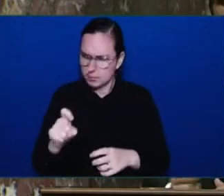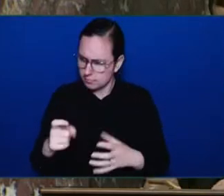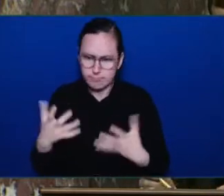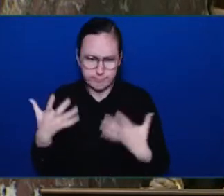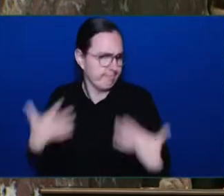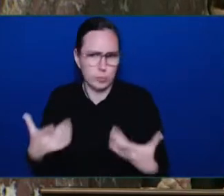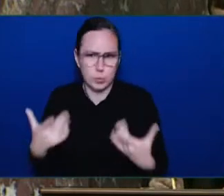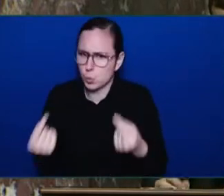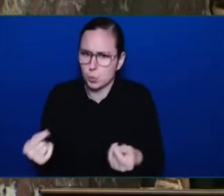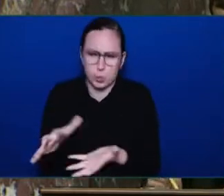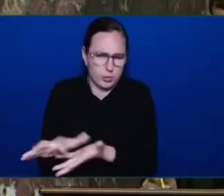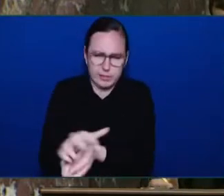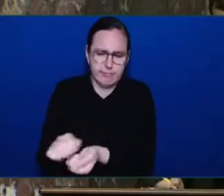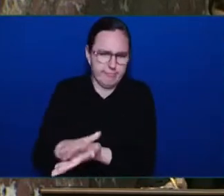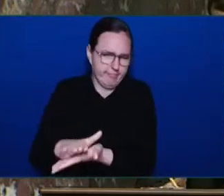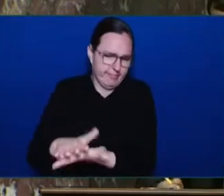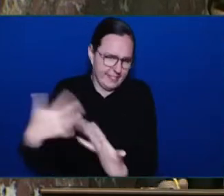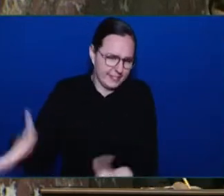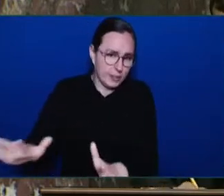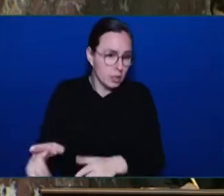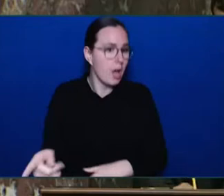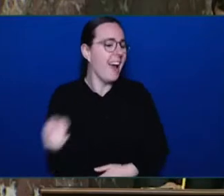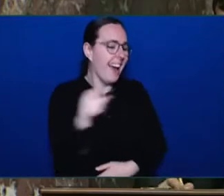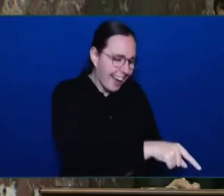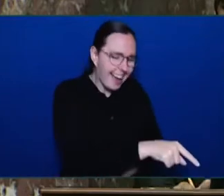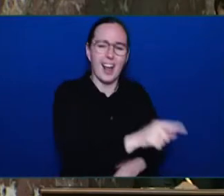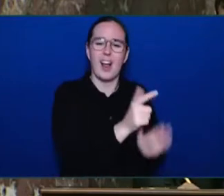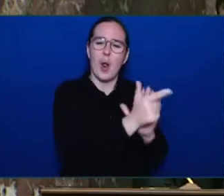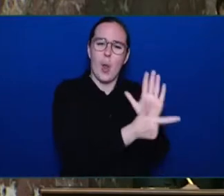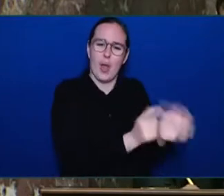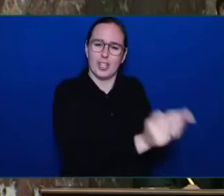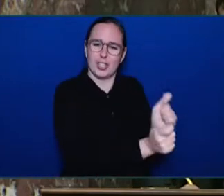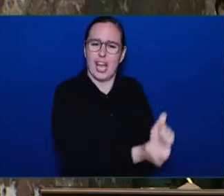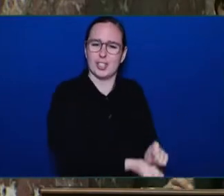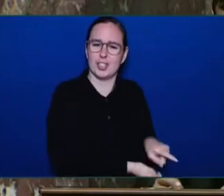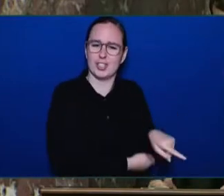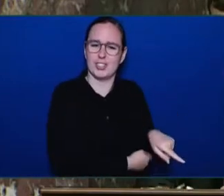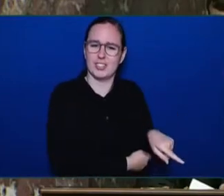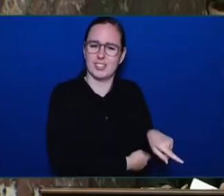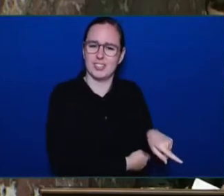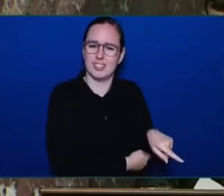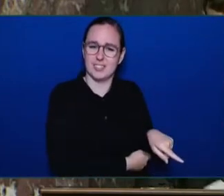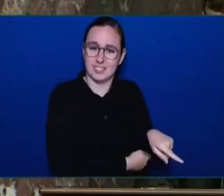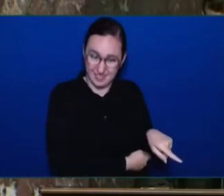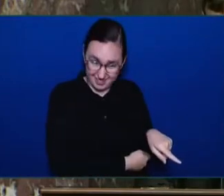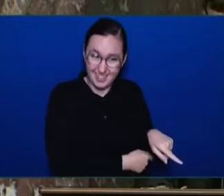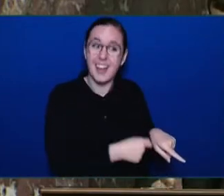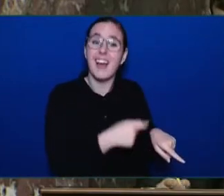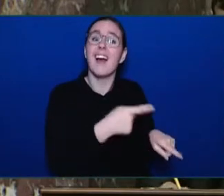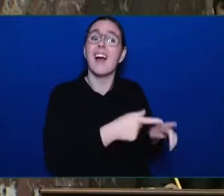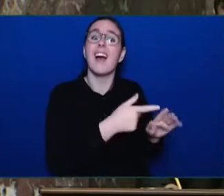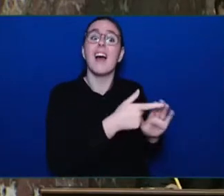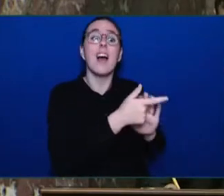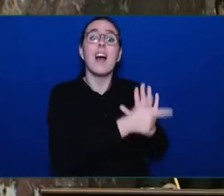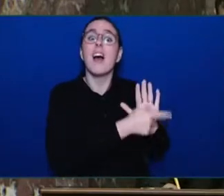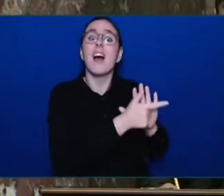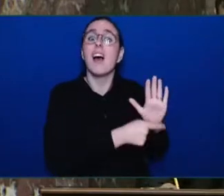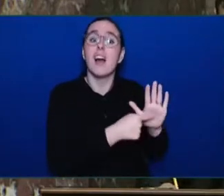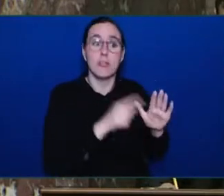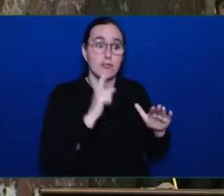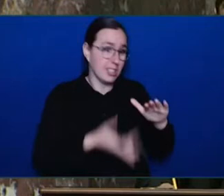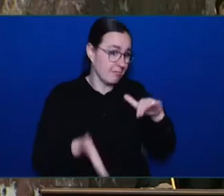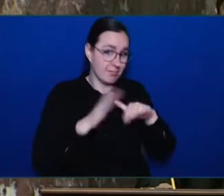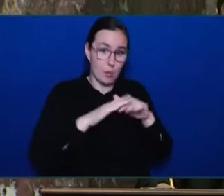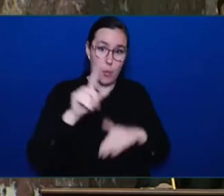Crown Council office by almost a third. In the last year of the government, the former government's mandate, the increase in budget was less than